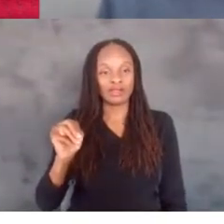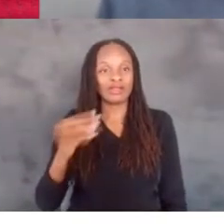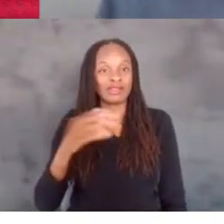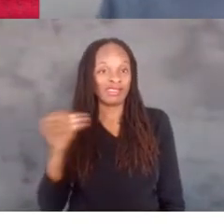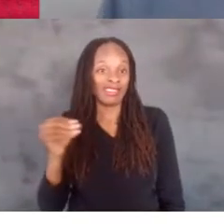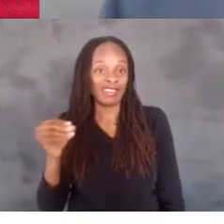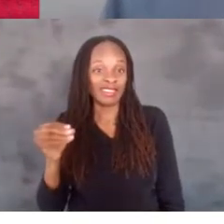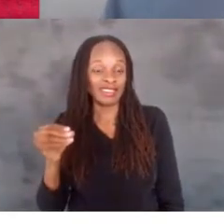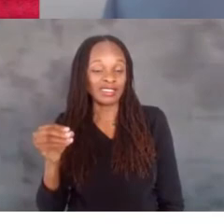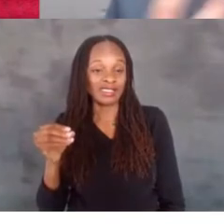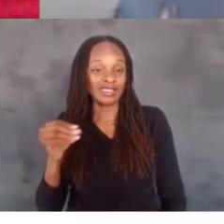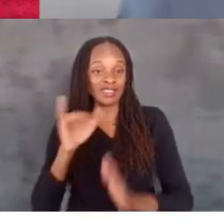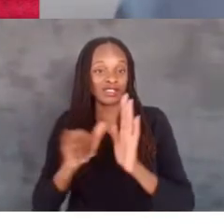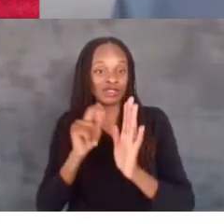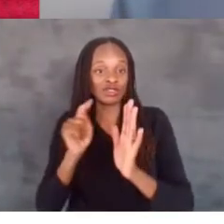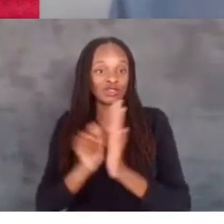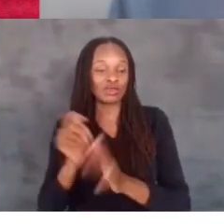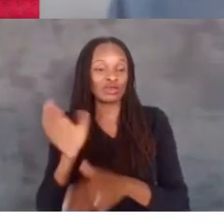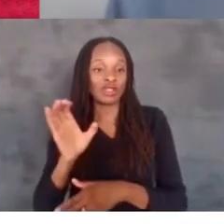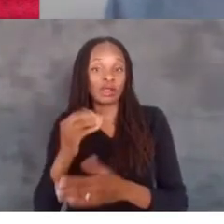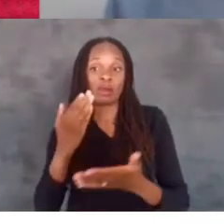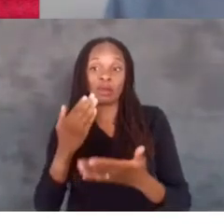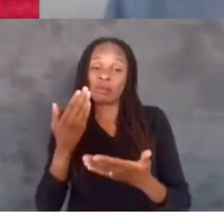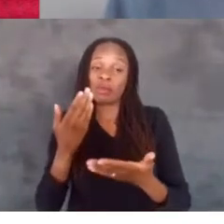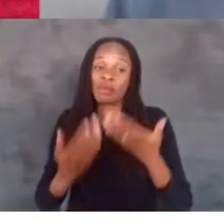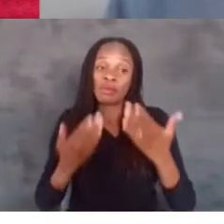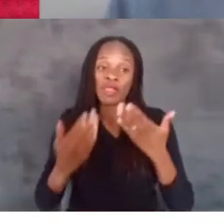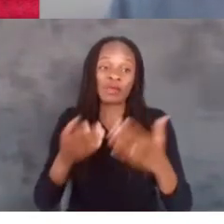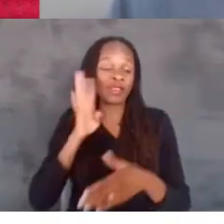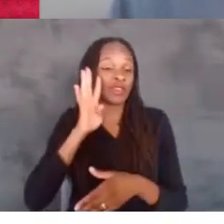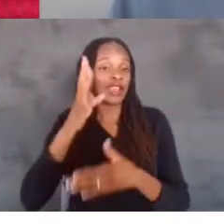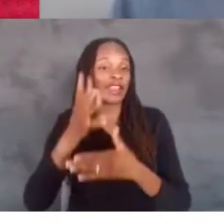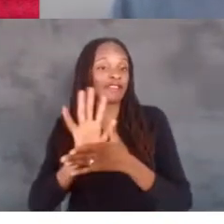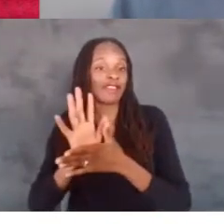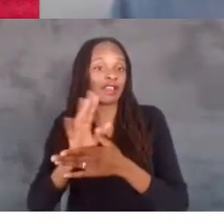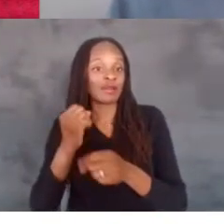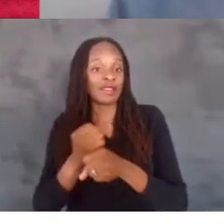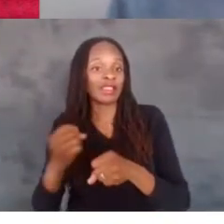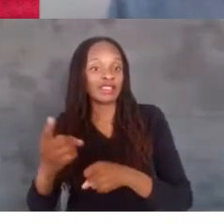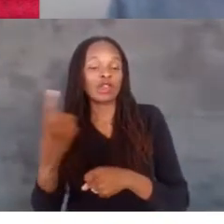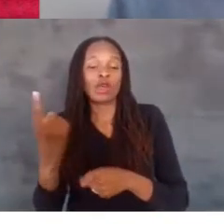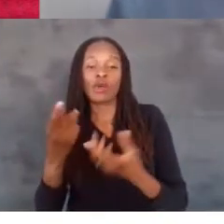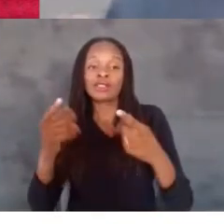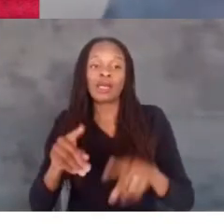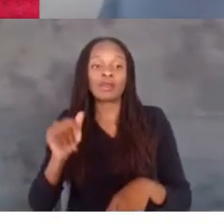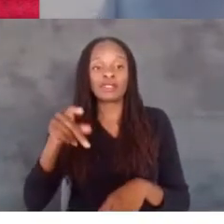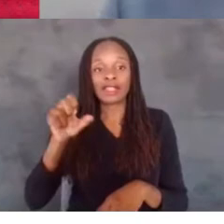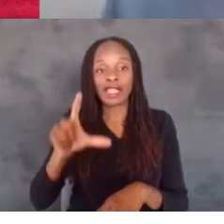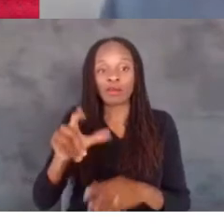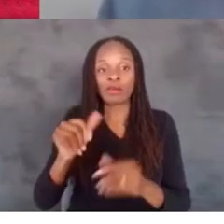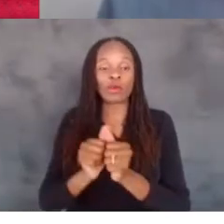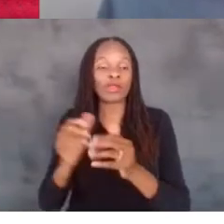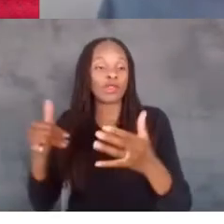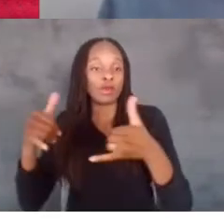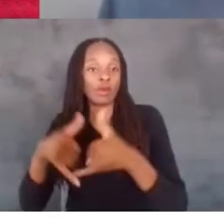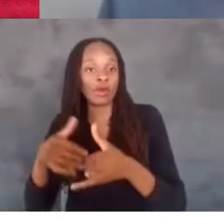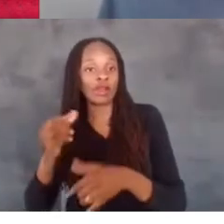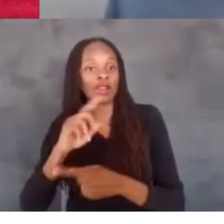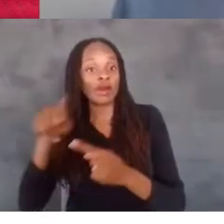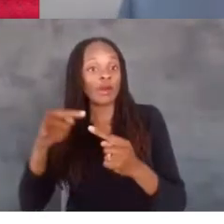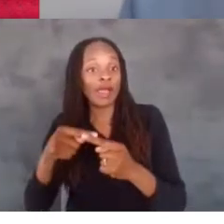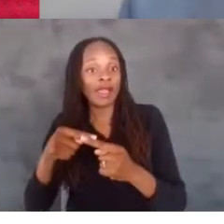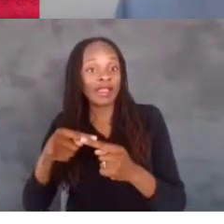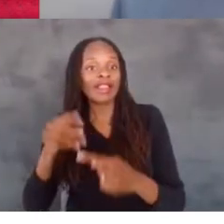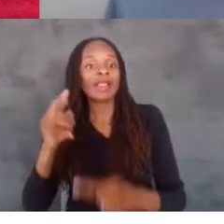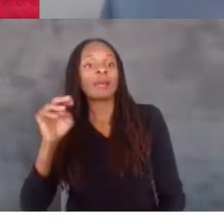a film next year. It's always done in April of every year with our awards ceremony in May. So, we invite you all to join